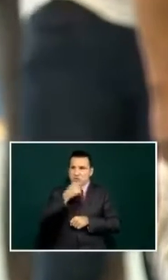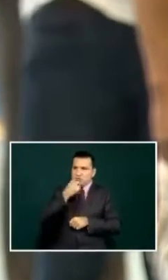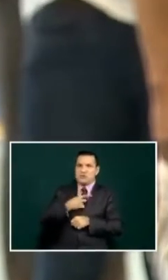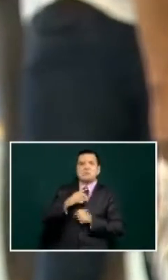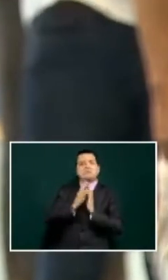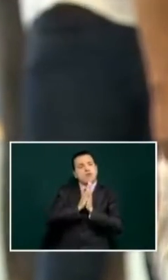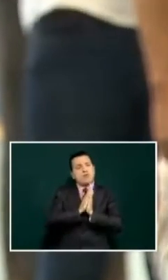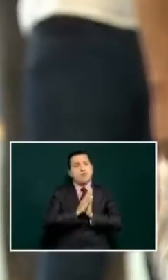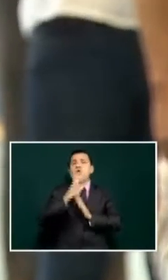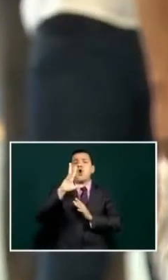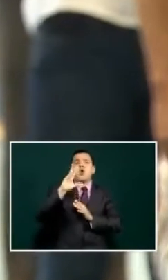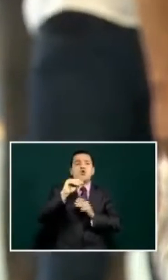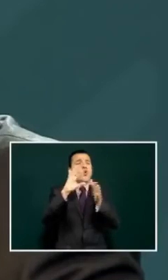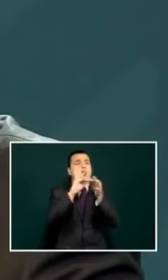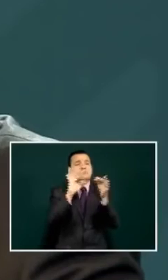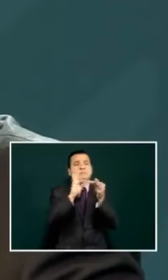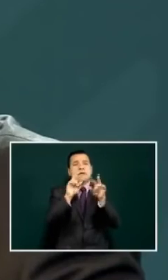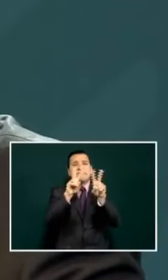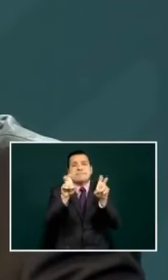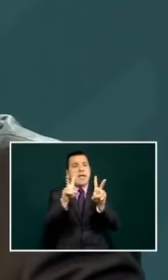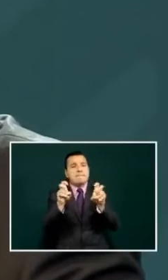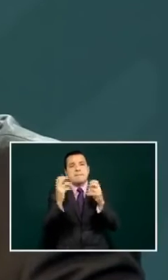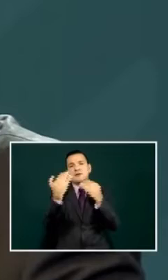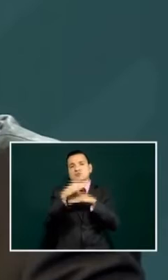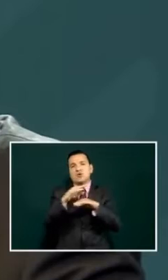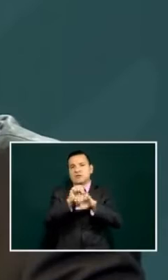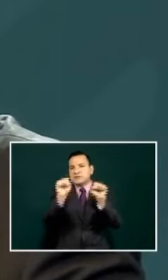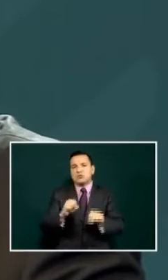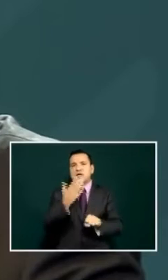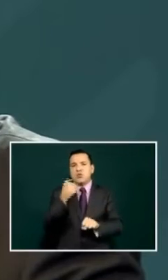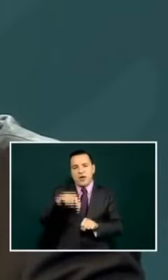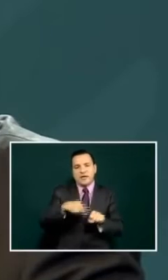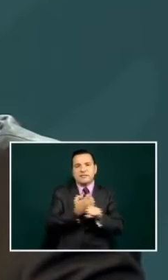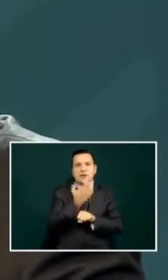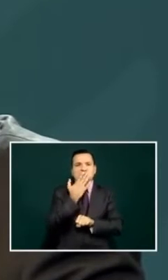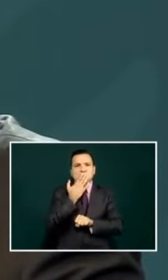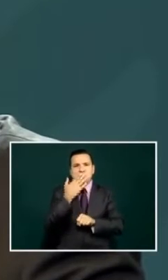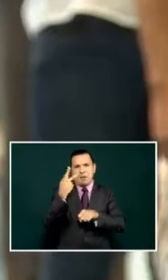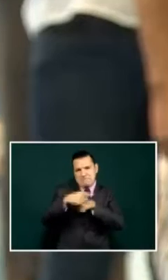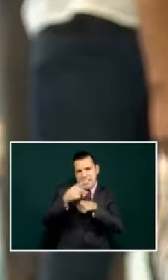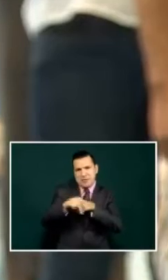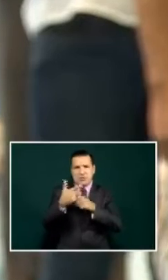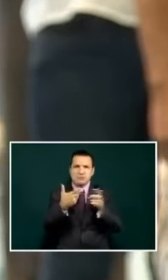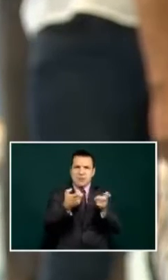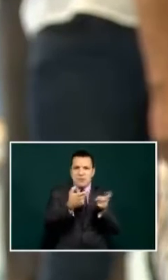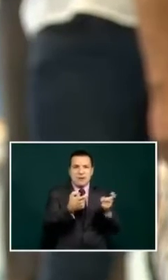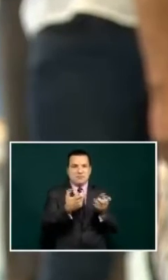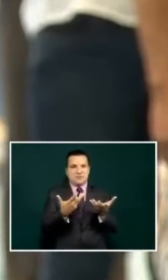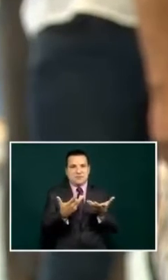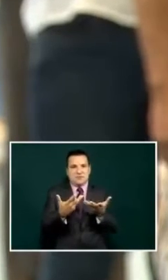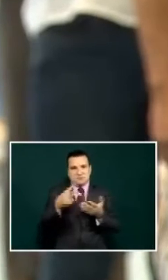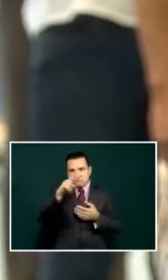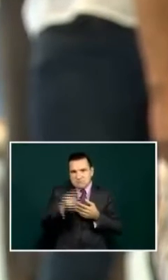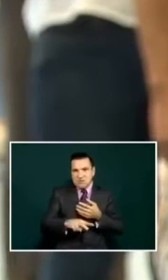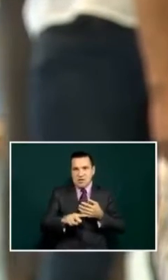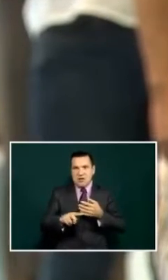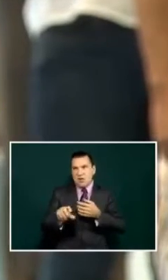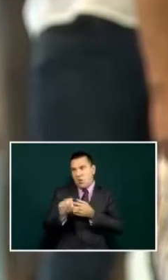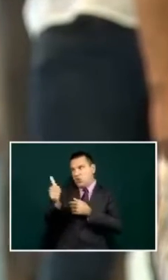so they then he says why are the media been told not to talk touch that matter and yet